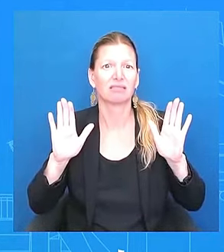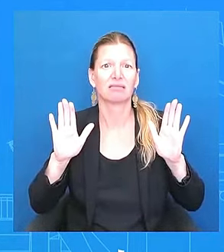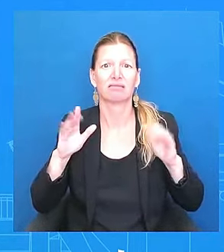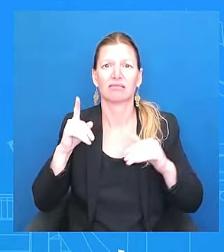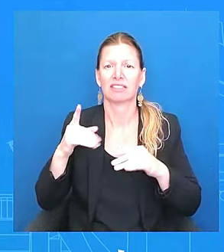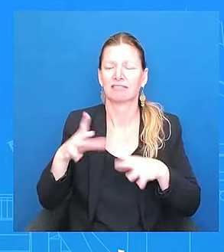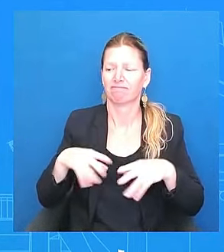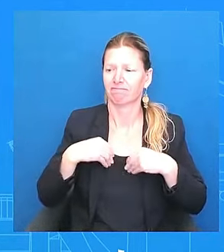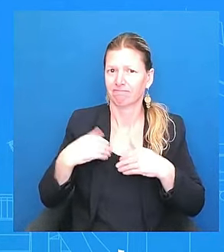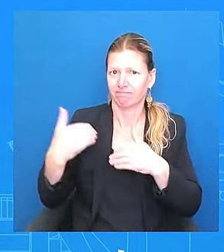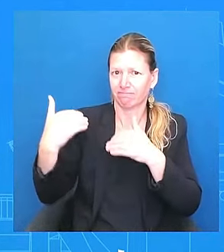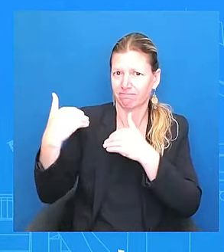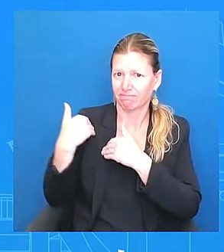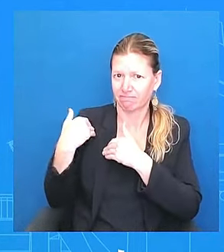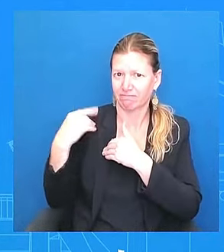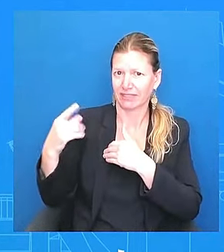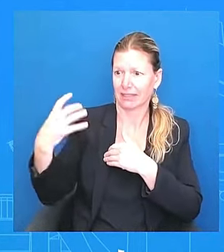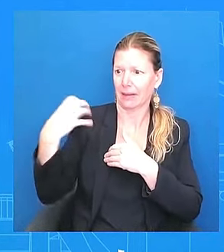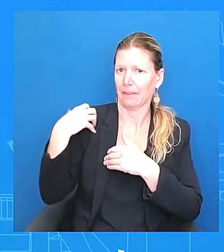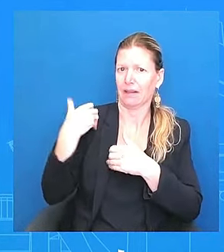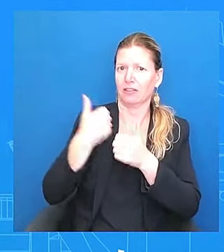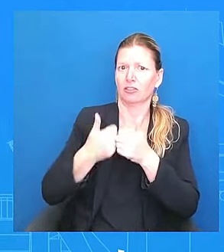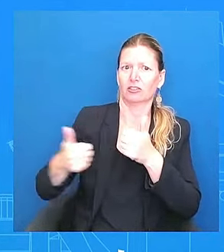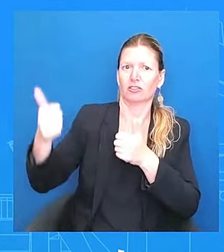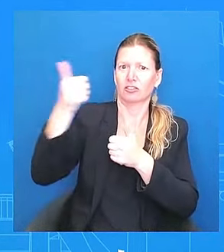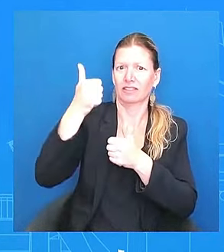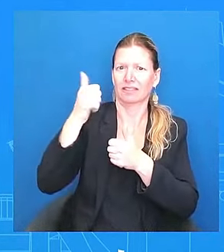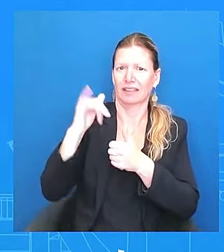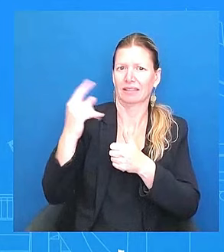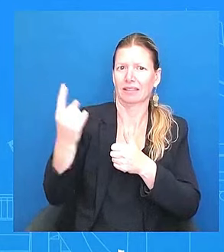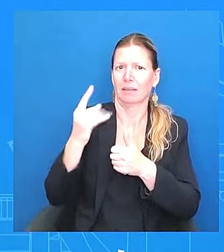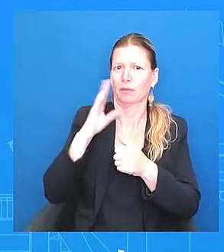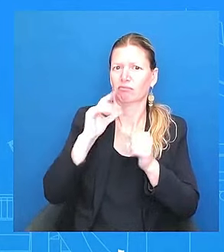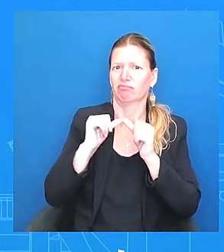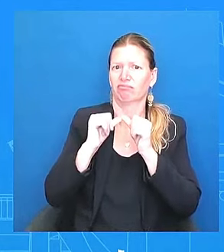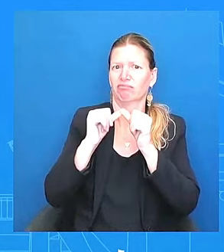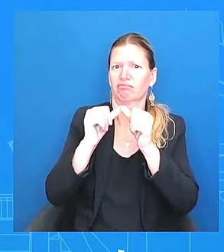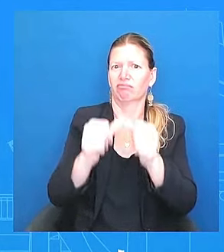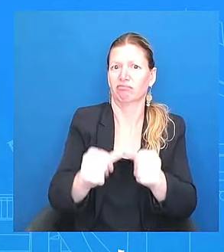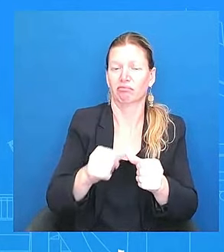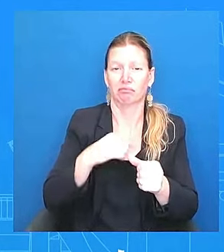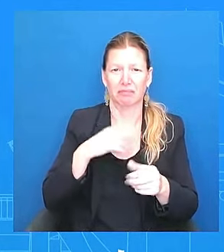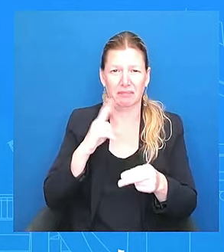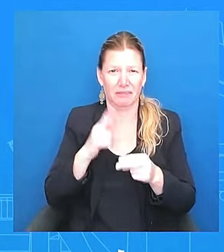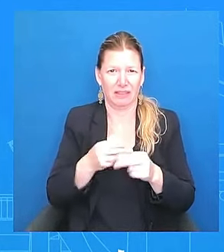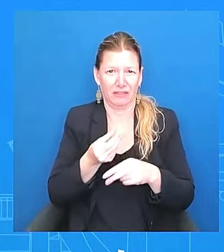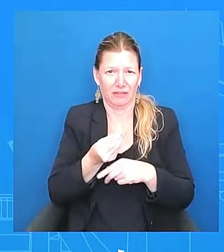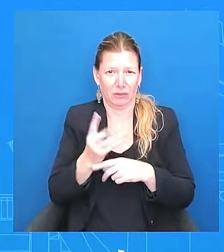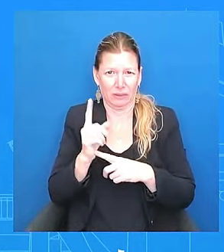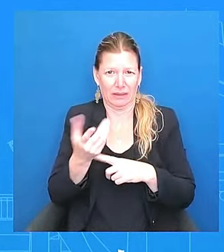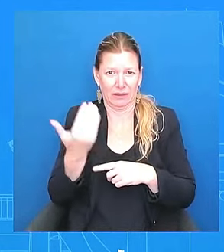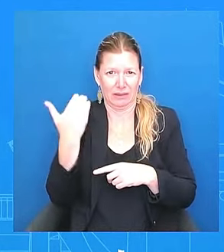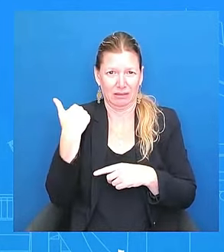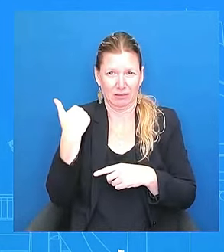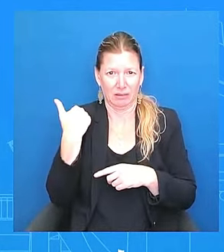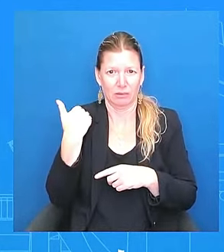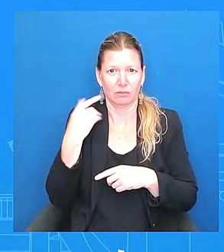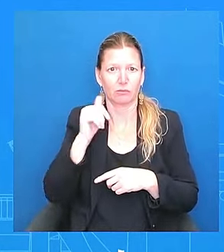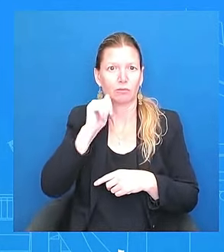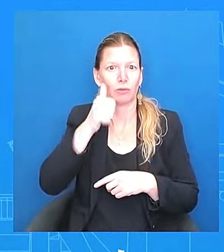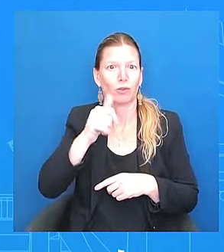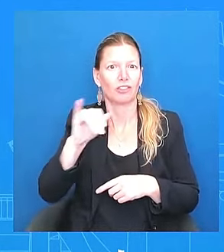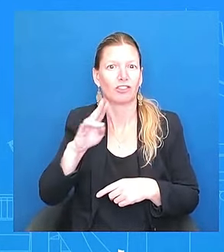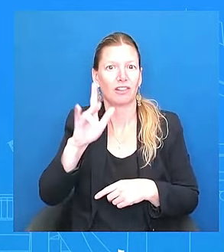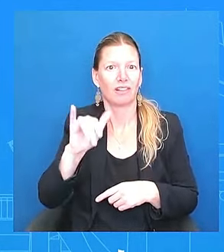moments ago that tomorrow on July 4th, he's going to have active military members here and their families to thank them personally.